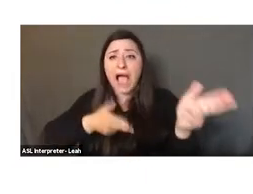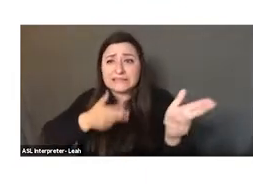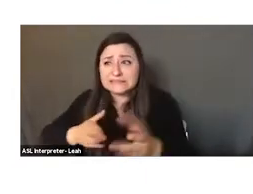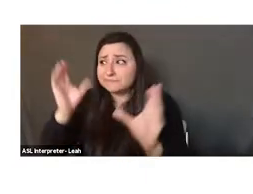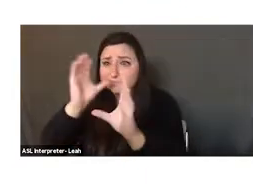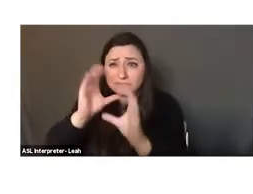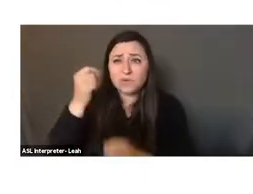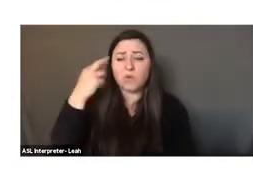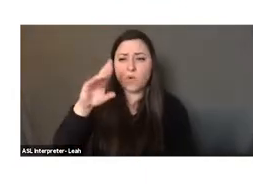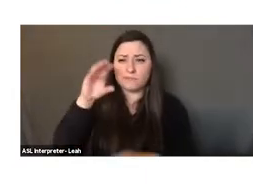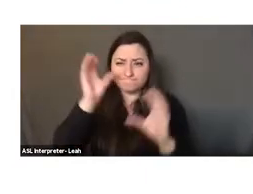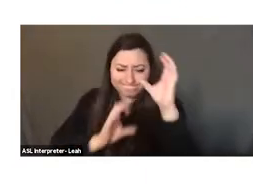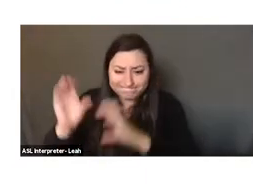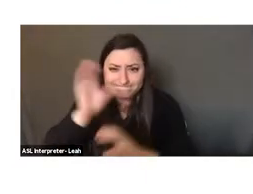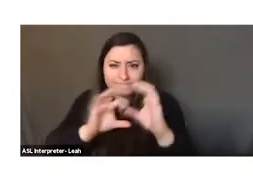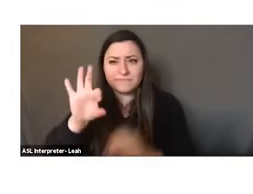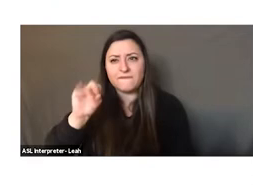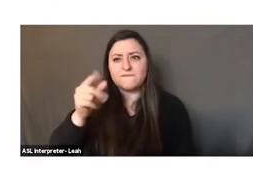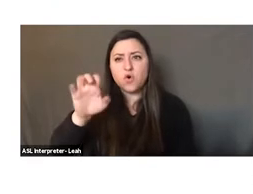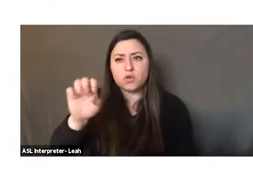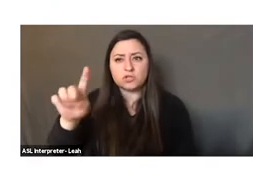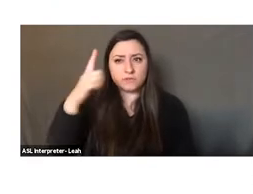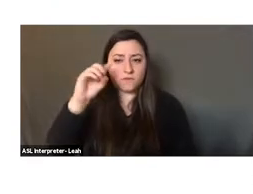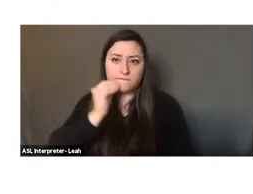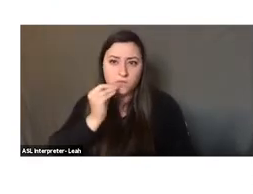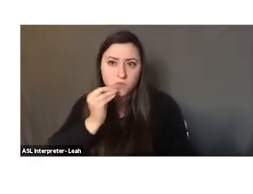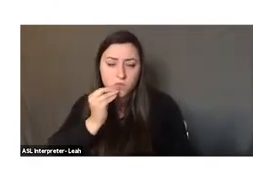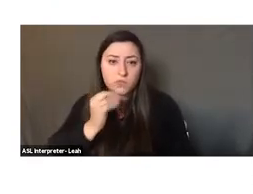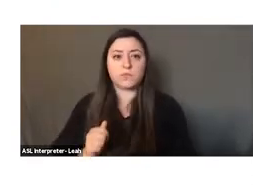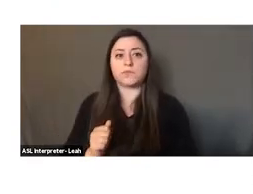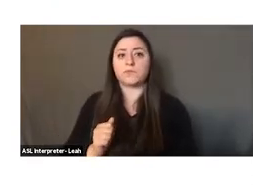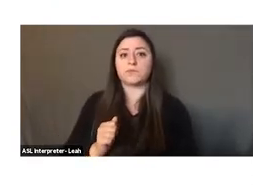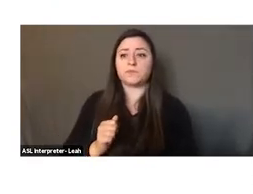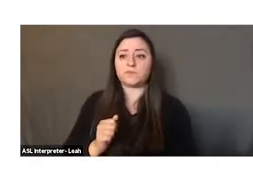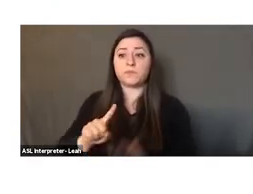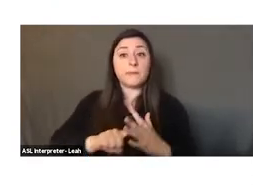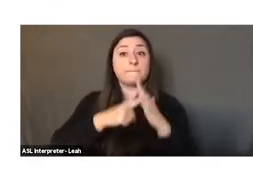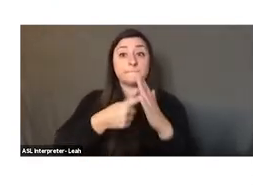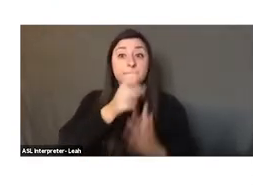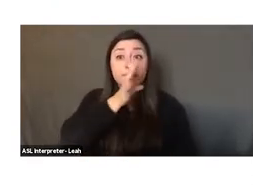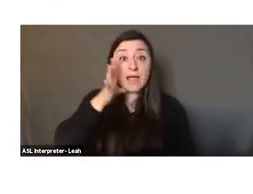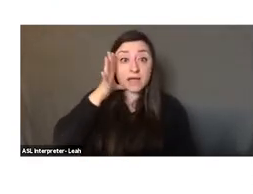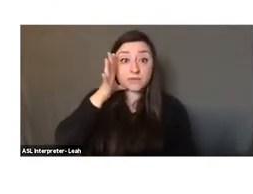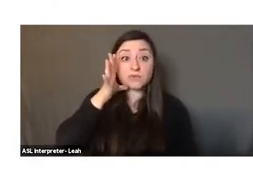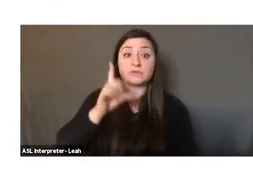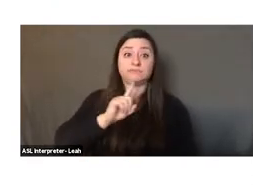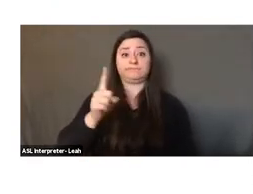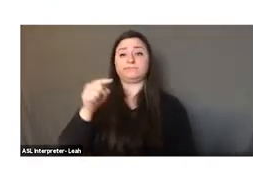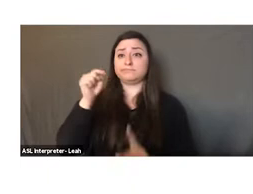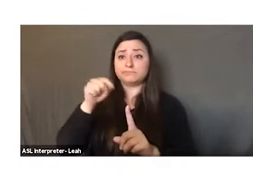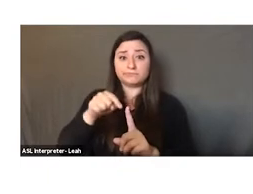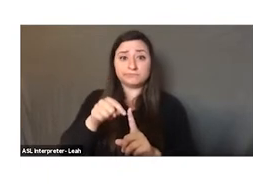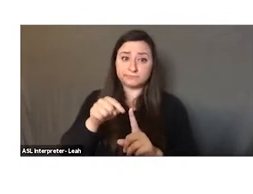for food. So the birth of agriculture is referred to